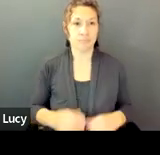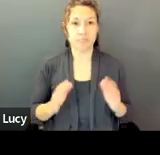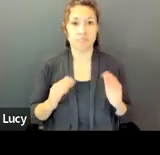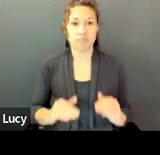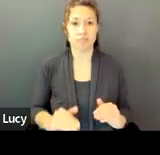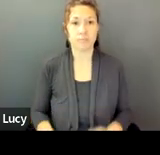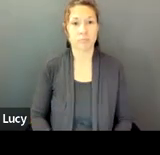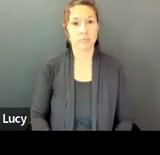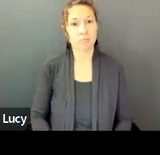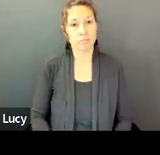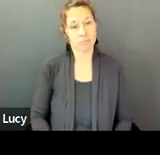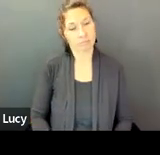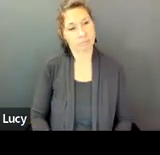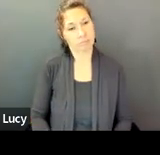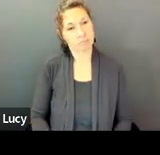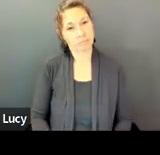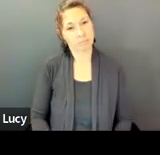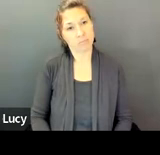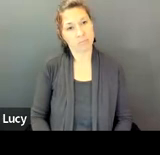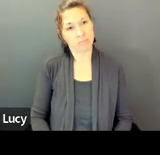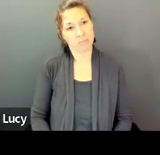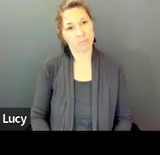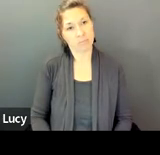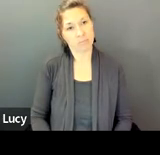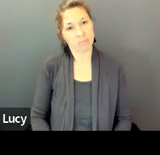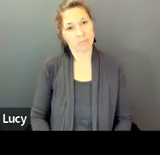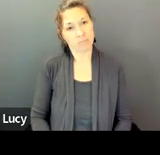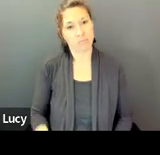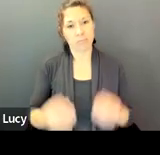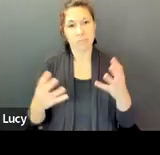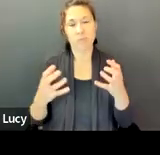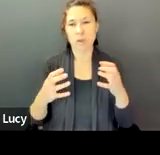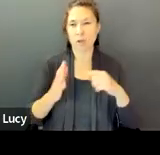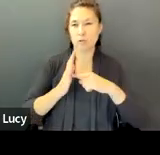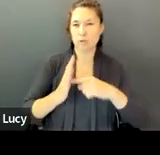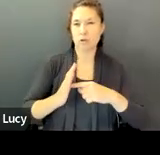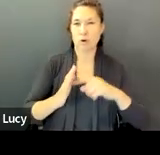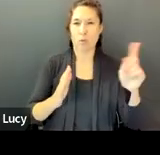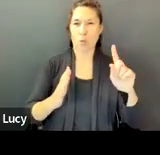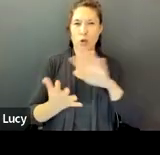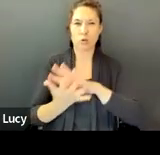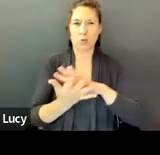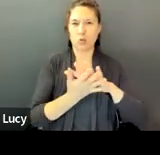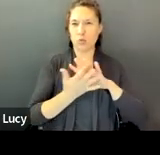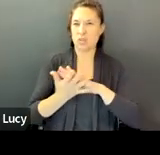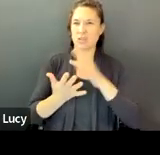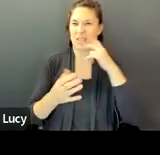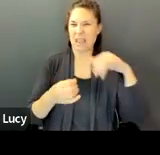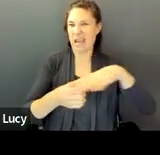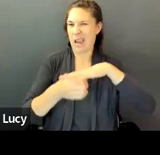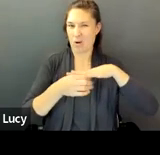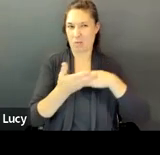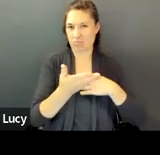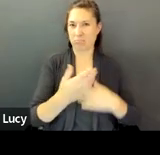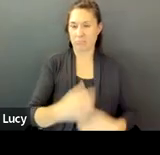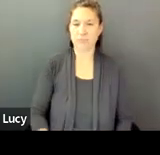I want to orient schools in the Southern Dorchester and Mattapan area. Here